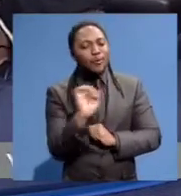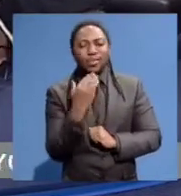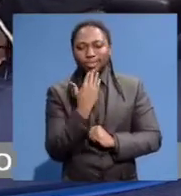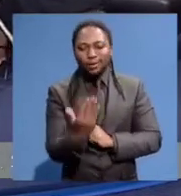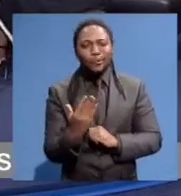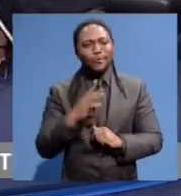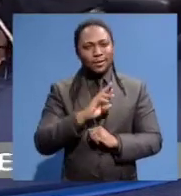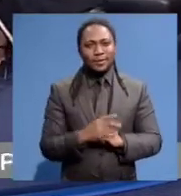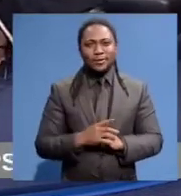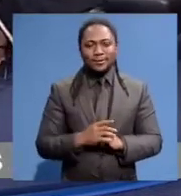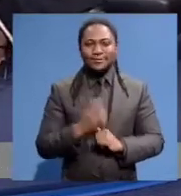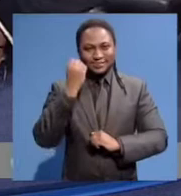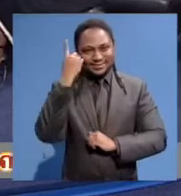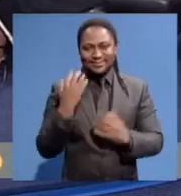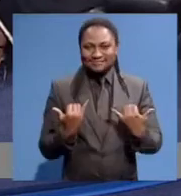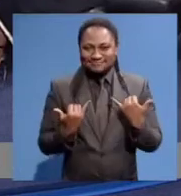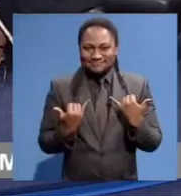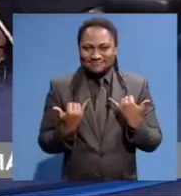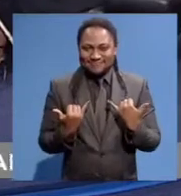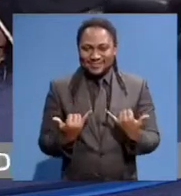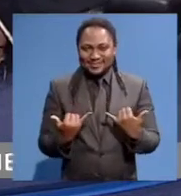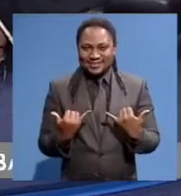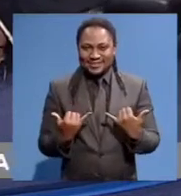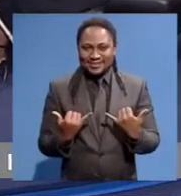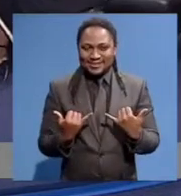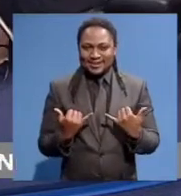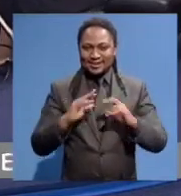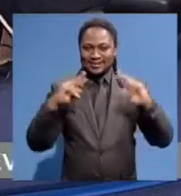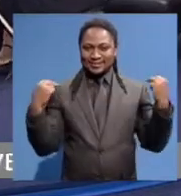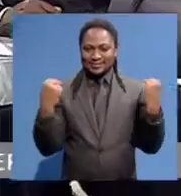that the entire nation is calling upon you to bless them with their different words. Thank